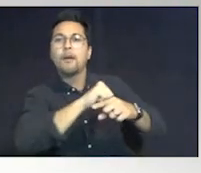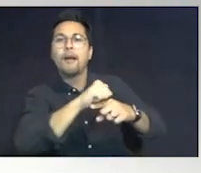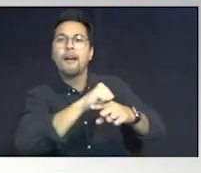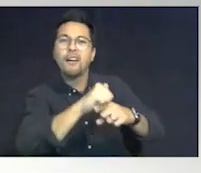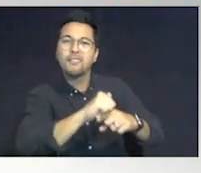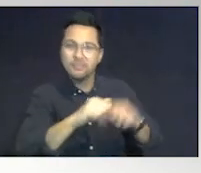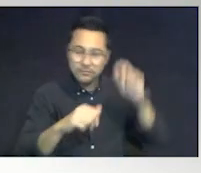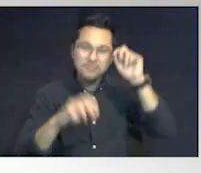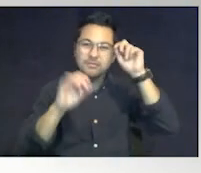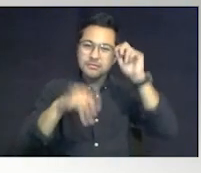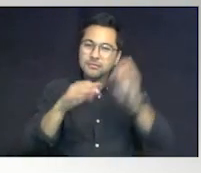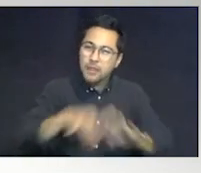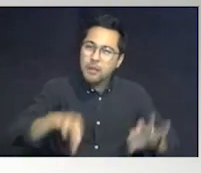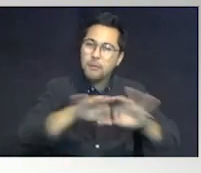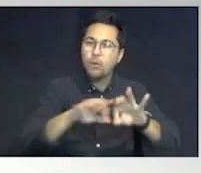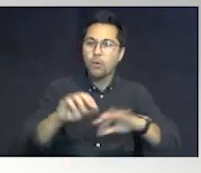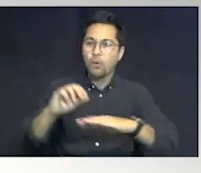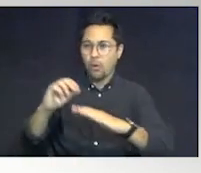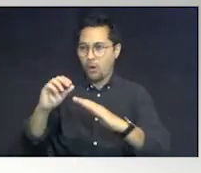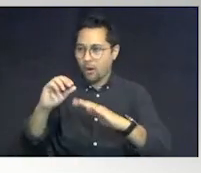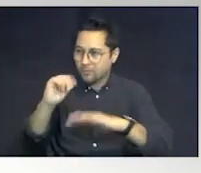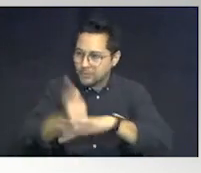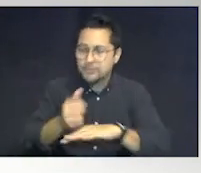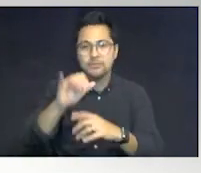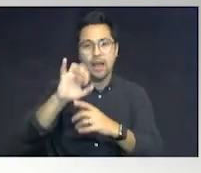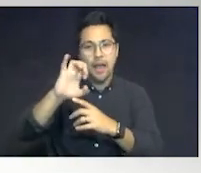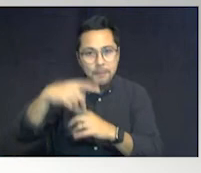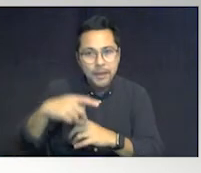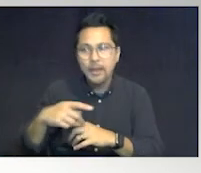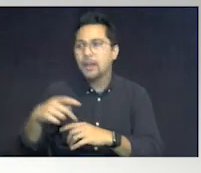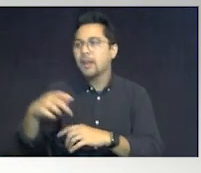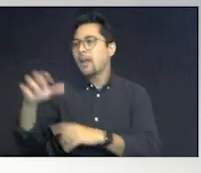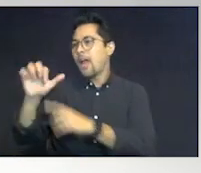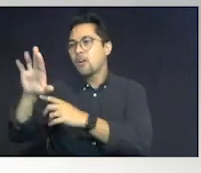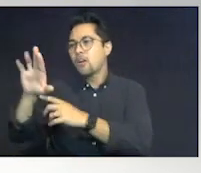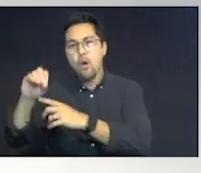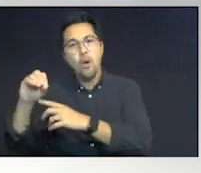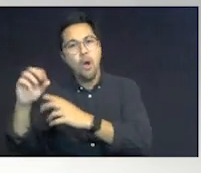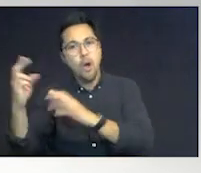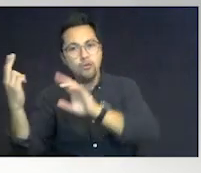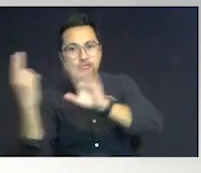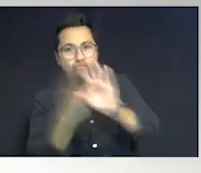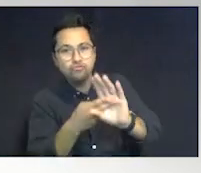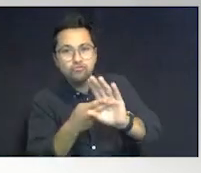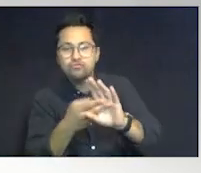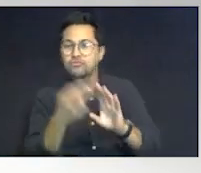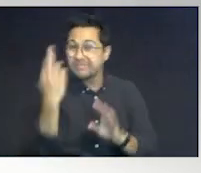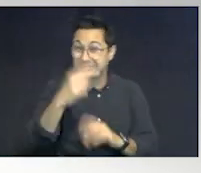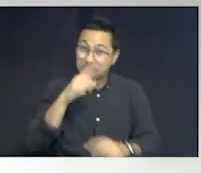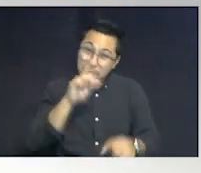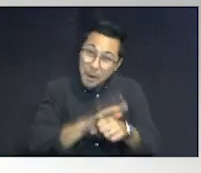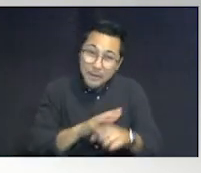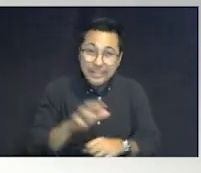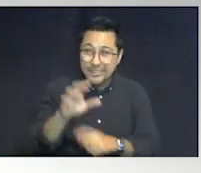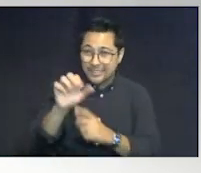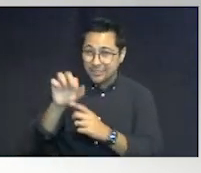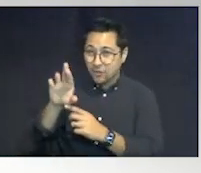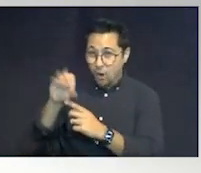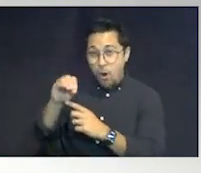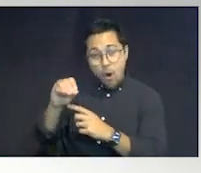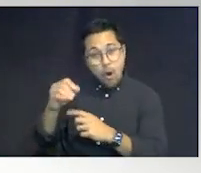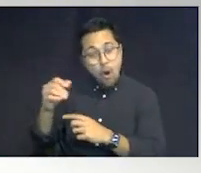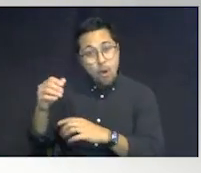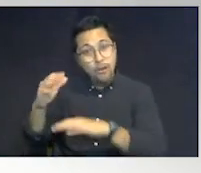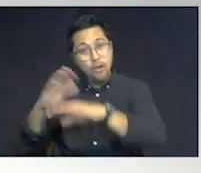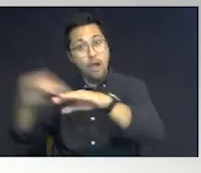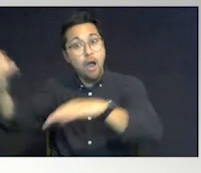That's the importance of getting those IEPs and those SROs involved right away because I promise you an SRO gets a call for